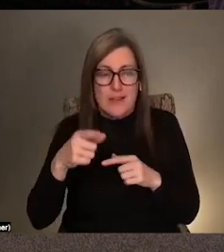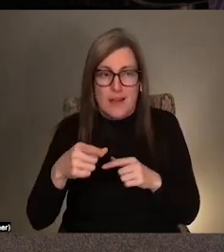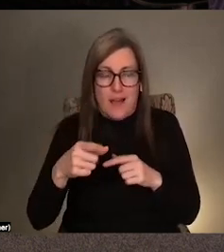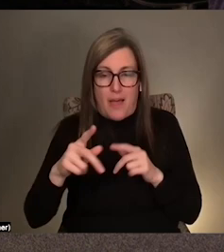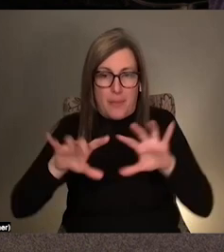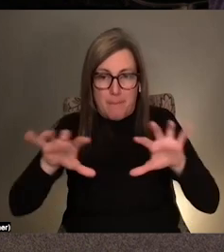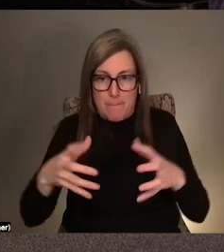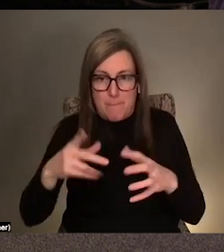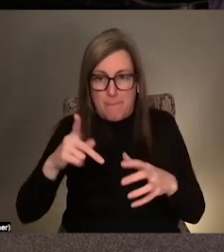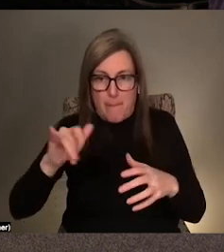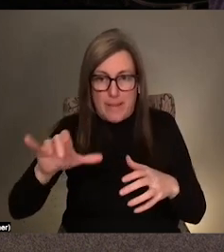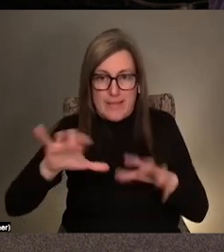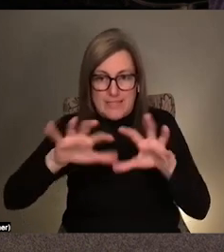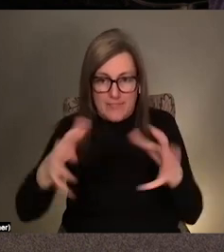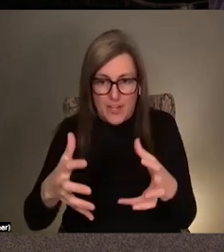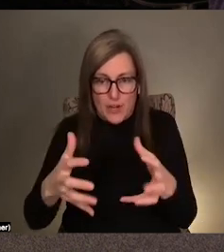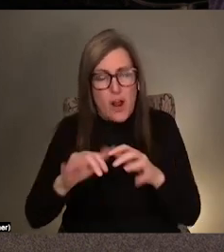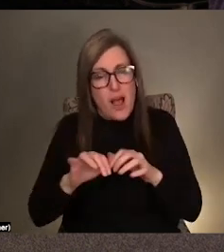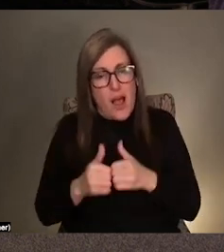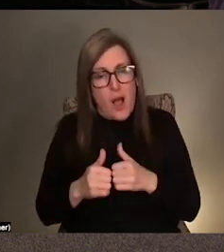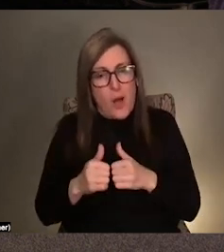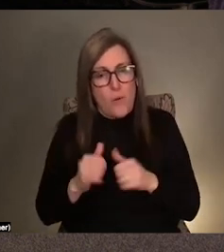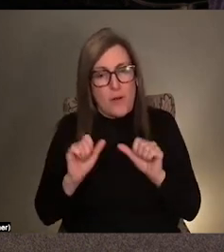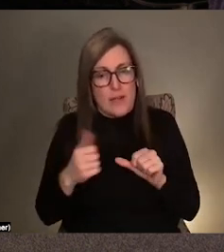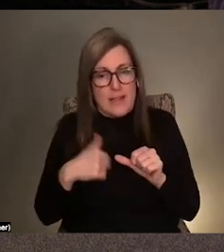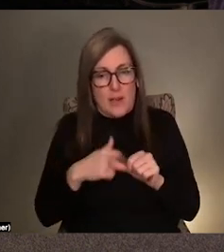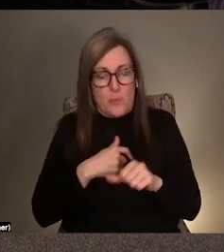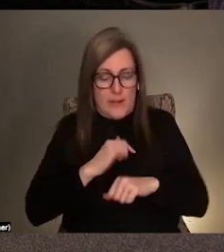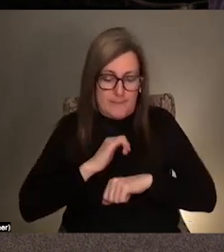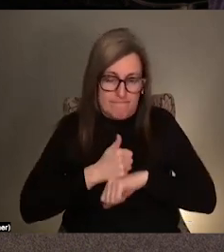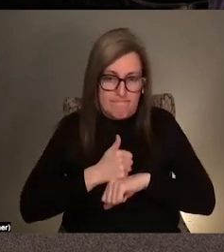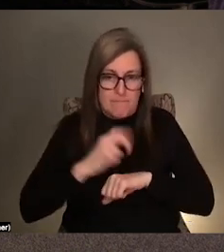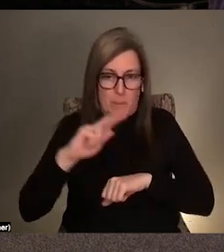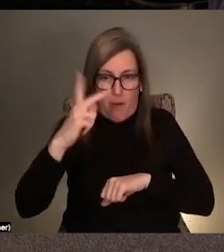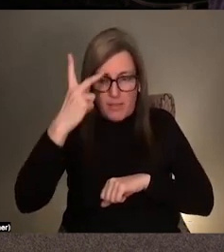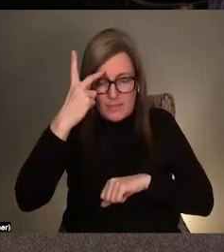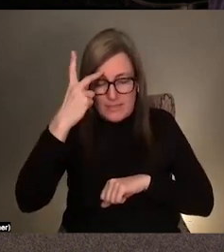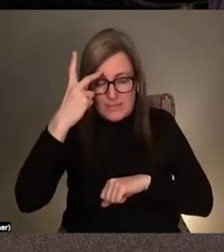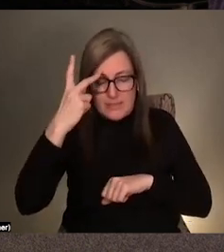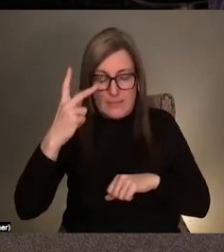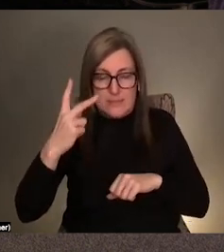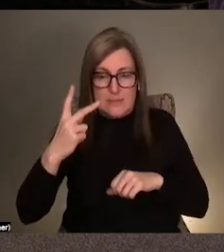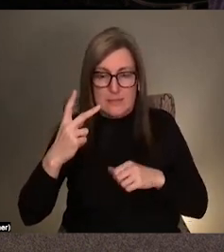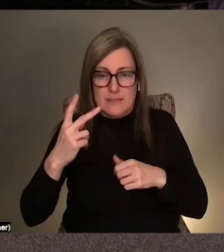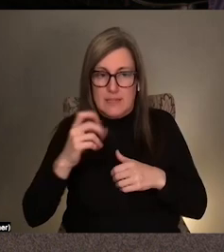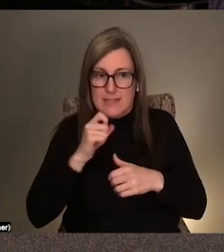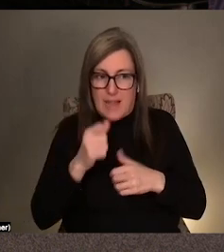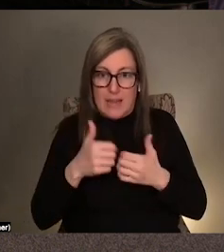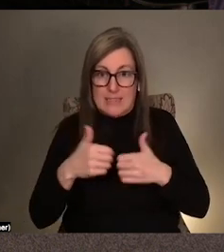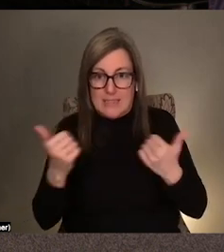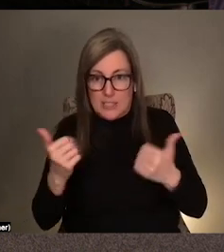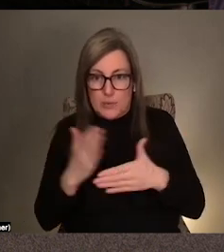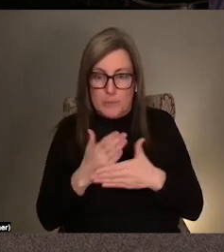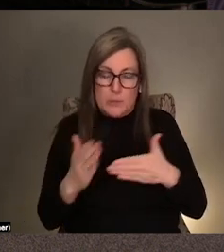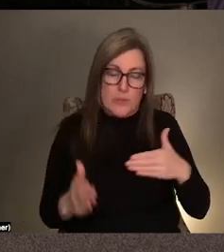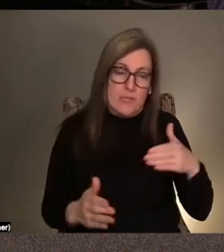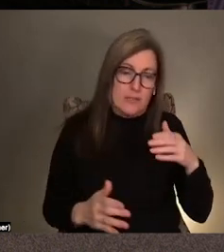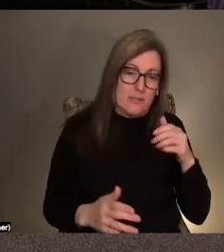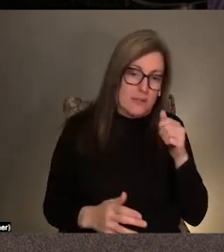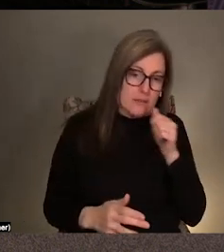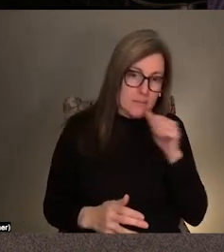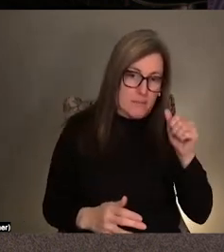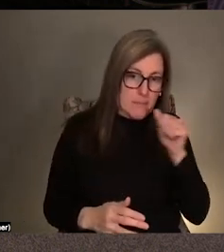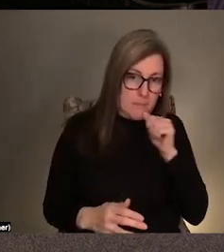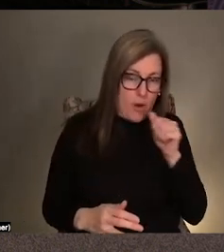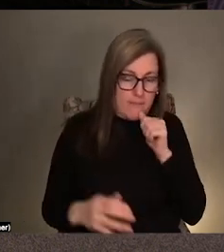um, politics around like not around this distinction between, you know, public and private. Mm hmm. And I, I want to ask you a little